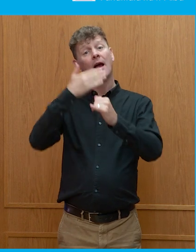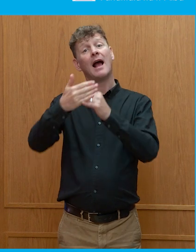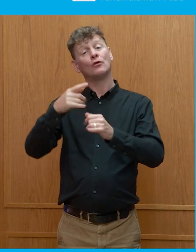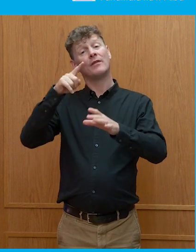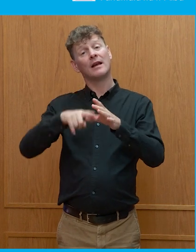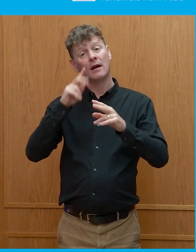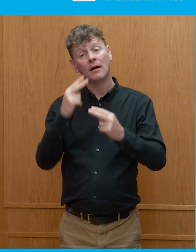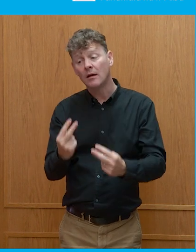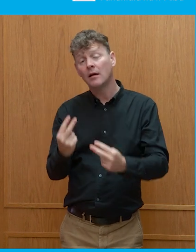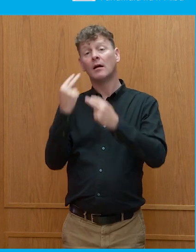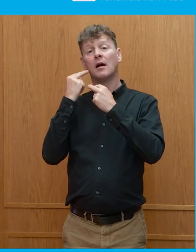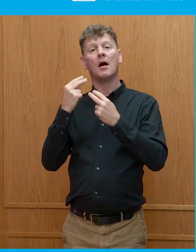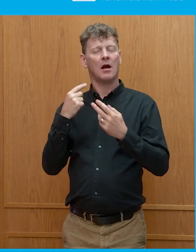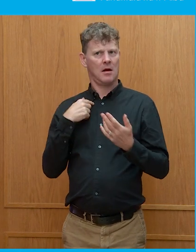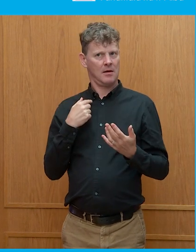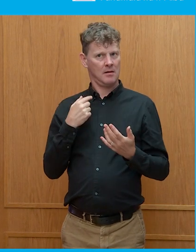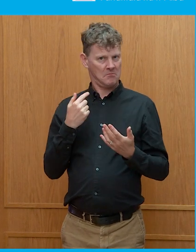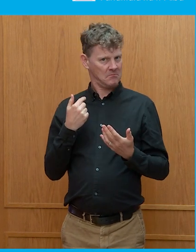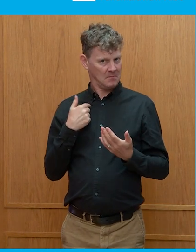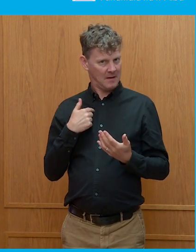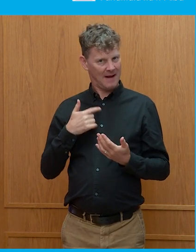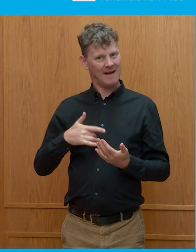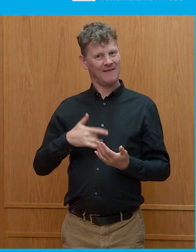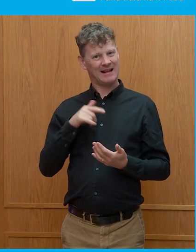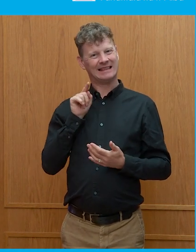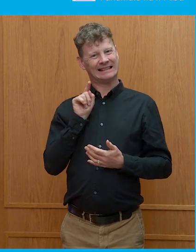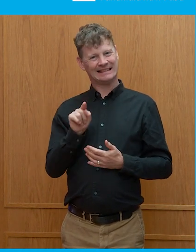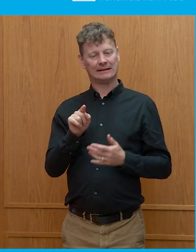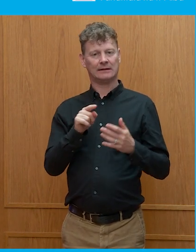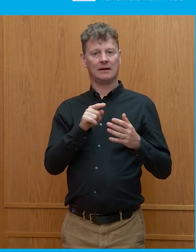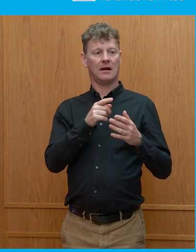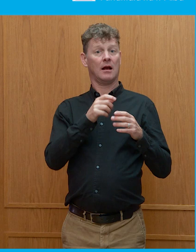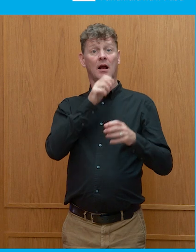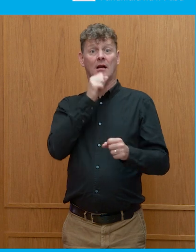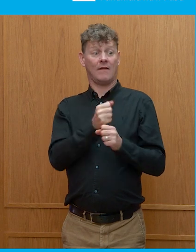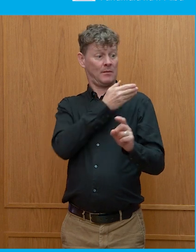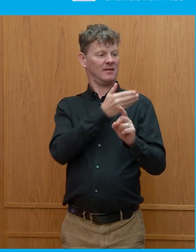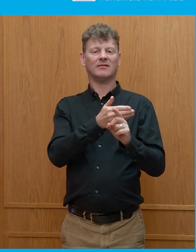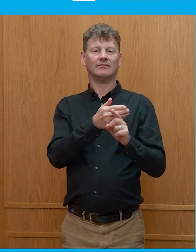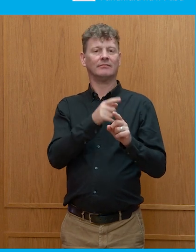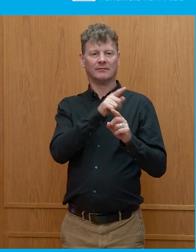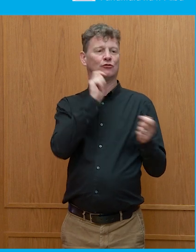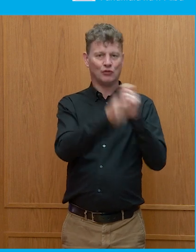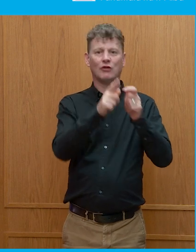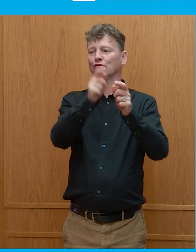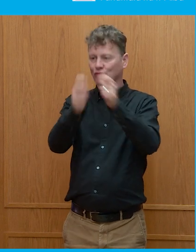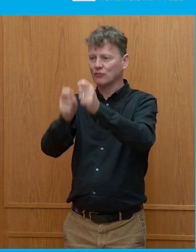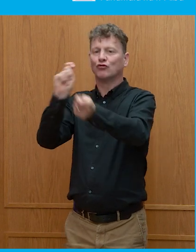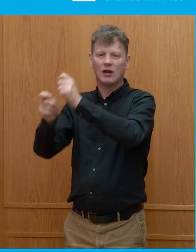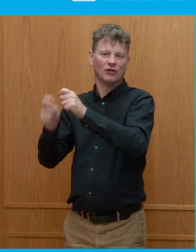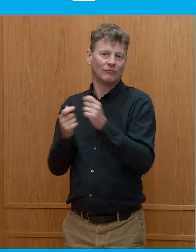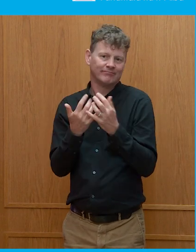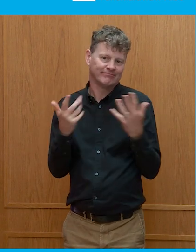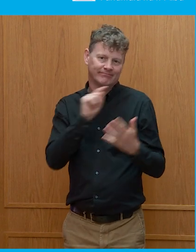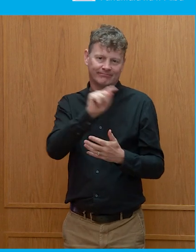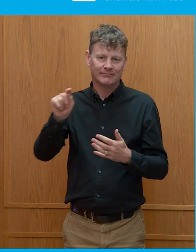what we're going to look back on and see as the thread, maybe, that kind of brings it all together. Of course, each of these countries has